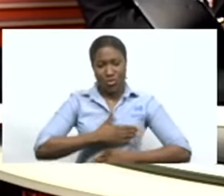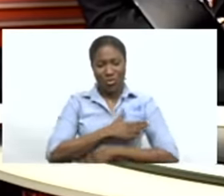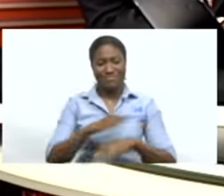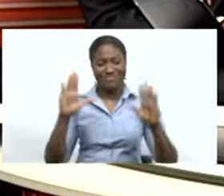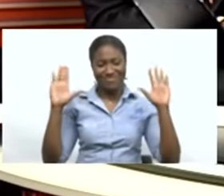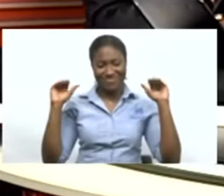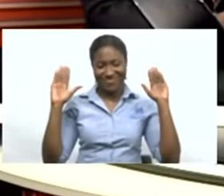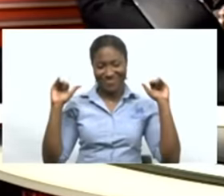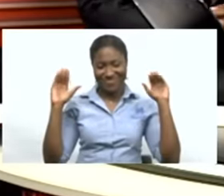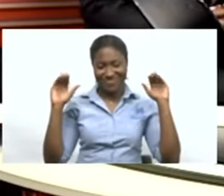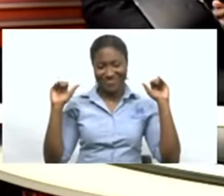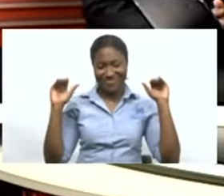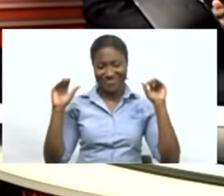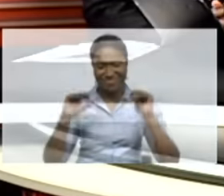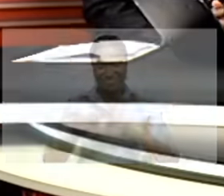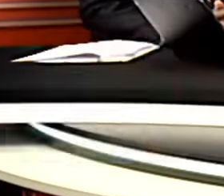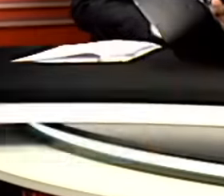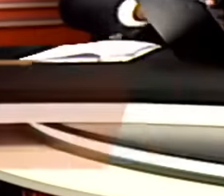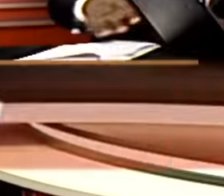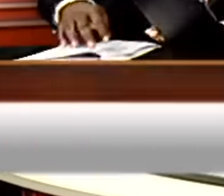am Jassi Marie. Have yourselves a good night.